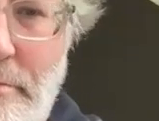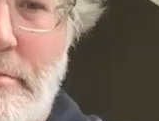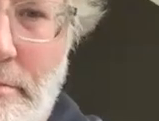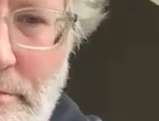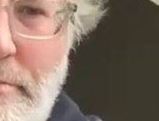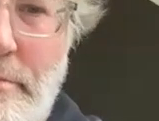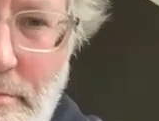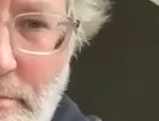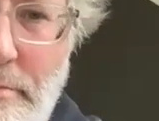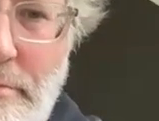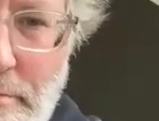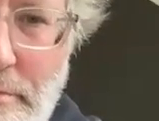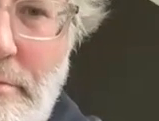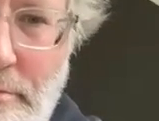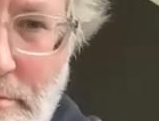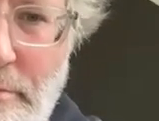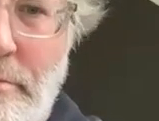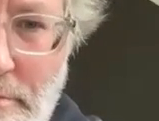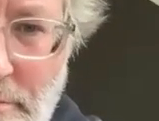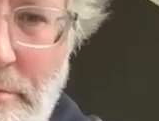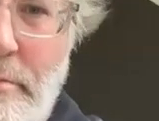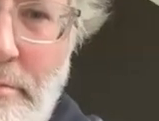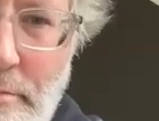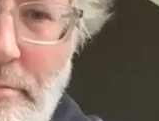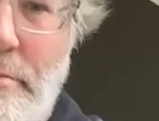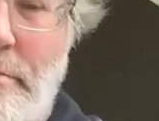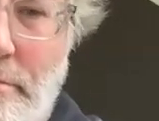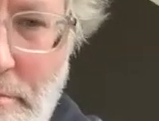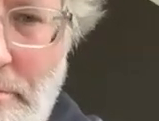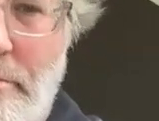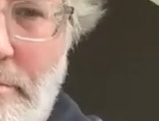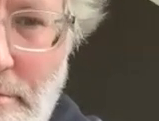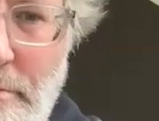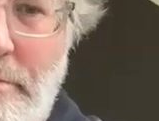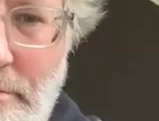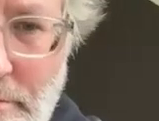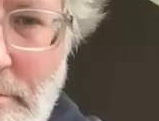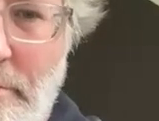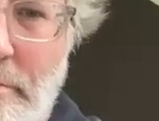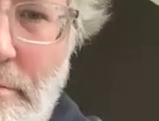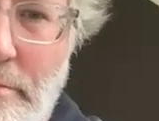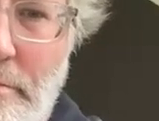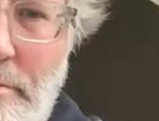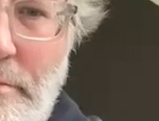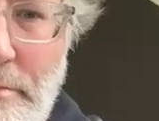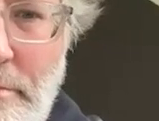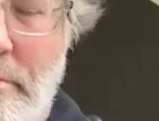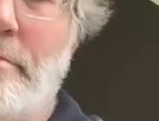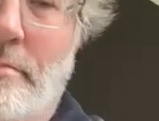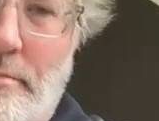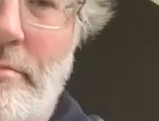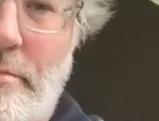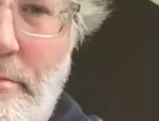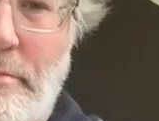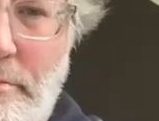and have that be solid enough evidence but other organizations for a variety of reasons might be the kind of work they do might be just the way they operate